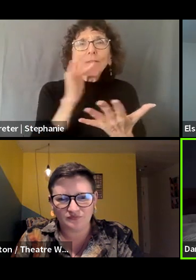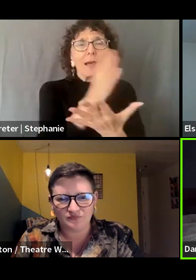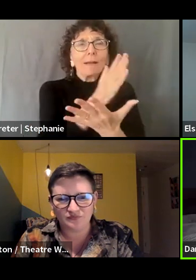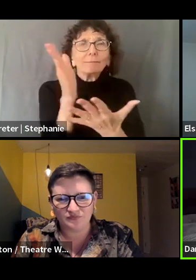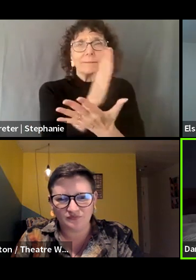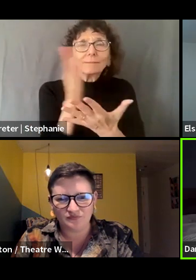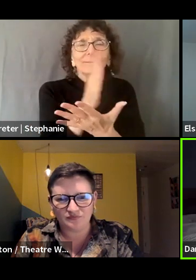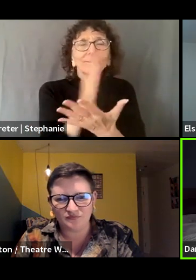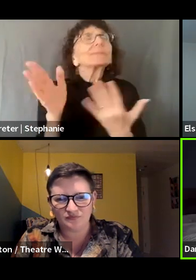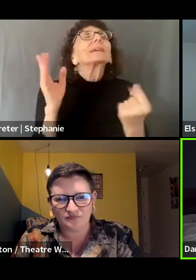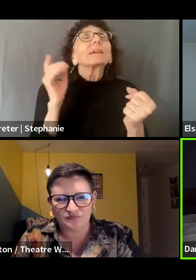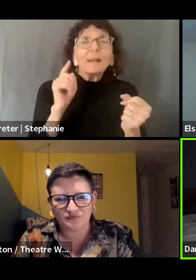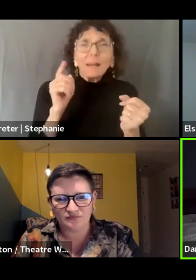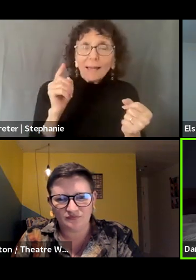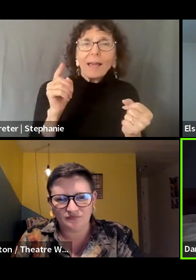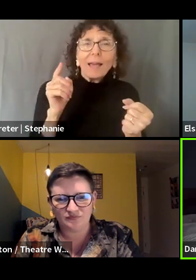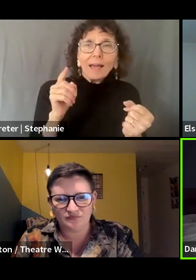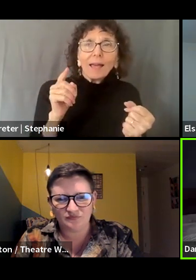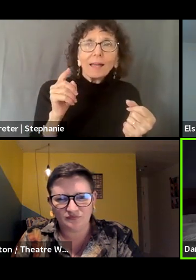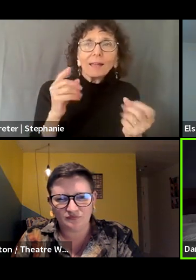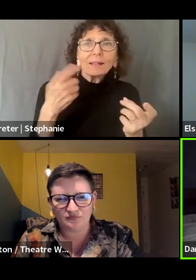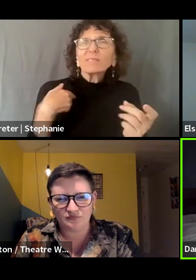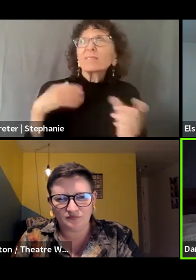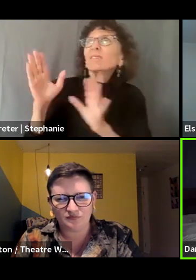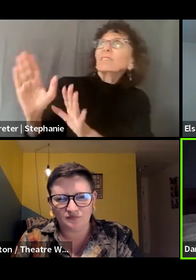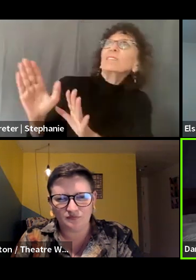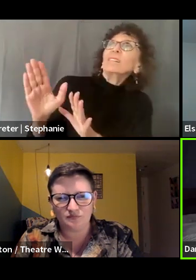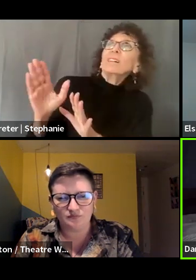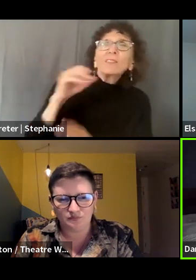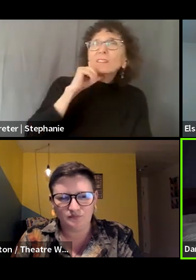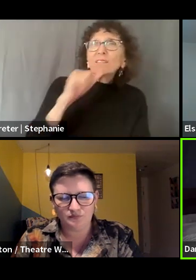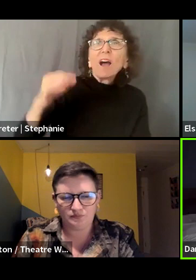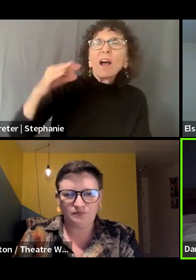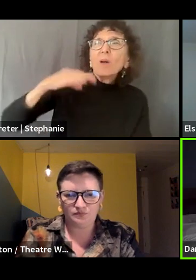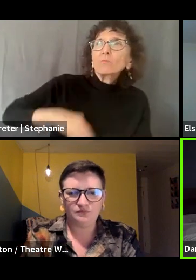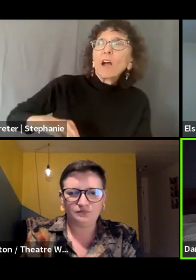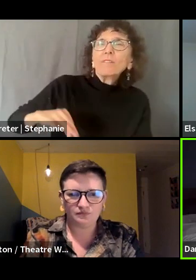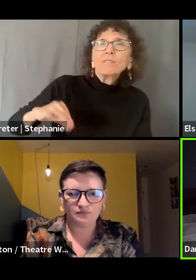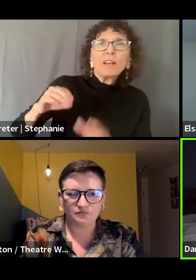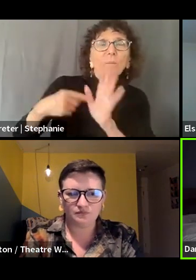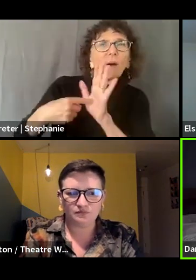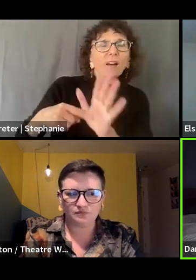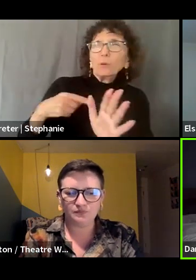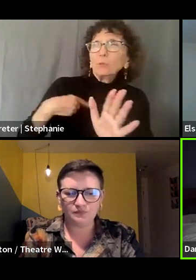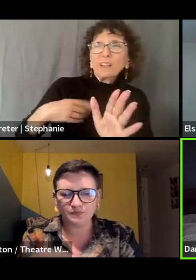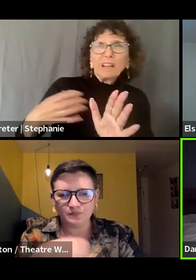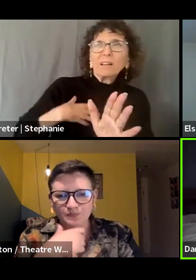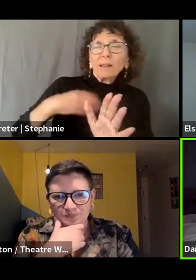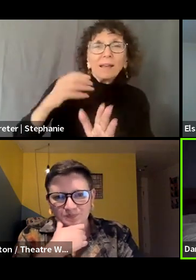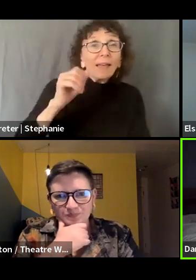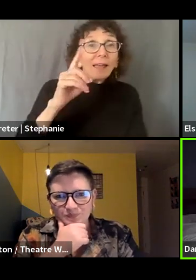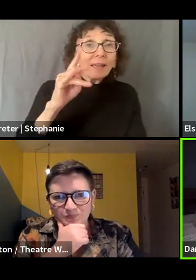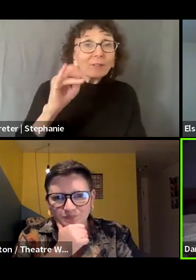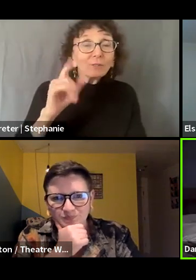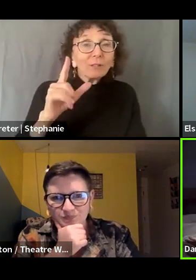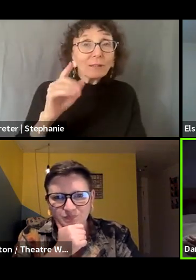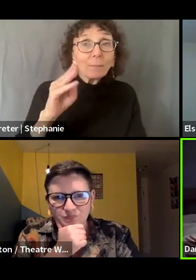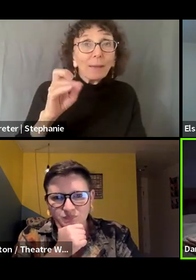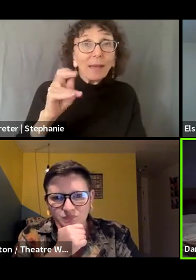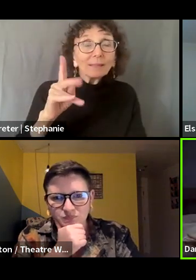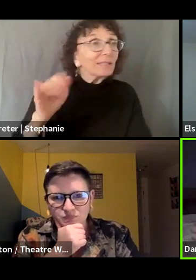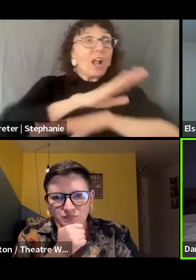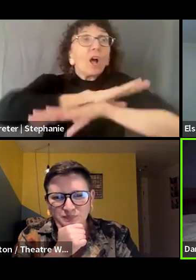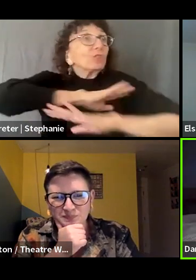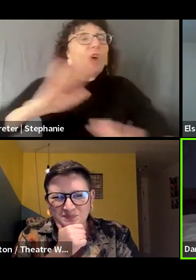where there was a lot of reaction against the nonprofit model. Adrian Mackey and some other folks were like putting out this really clear advice of like, do not start a